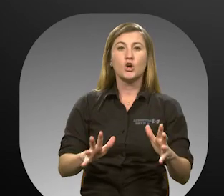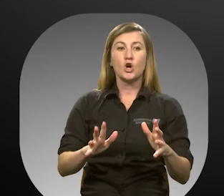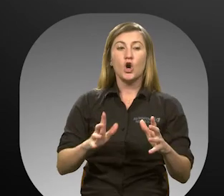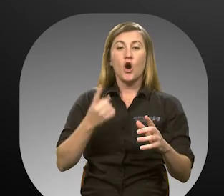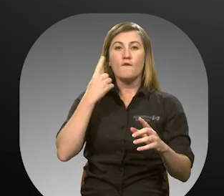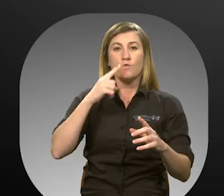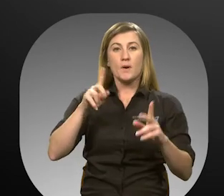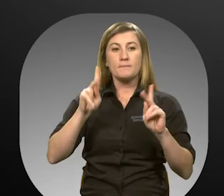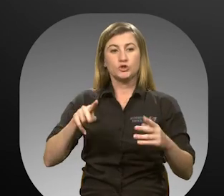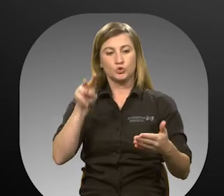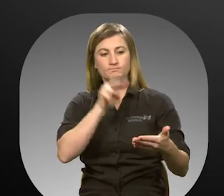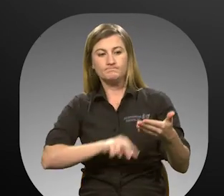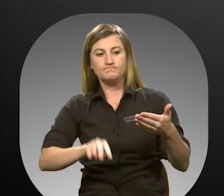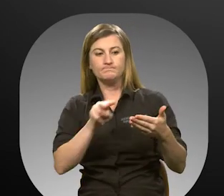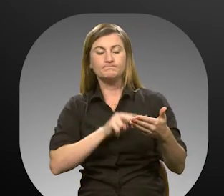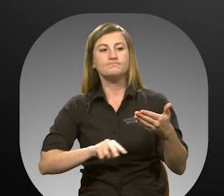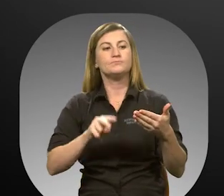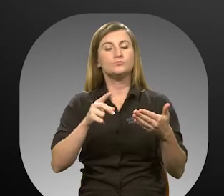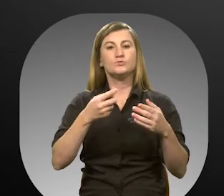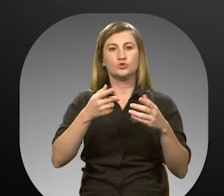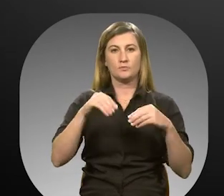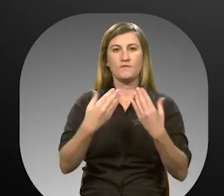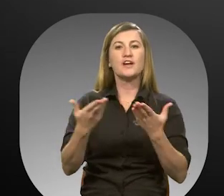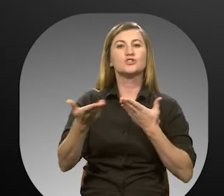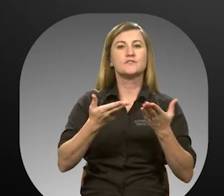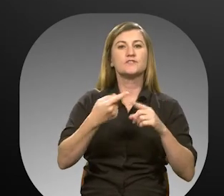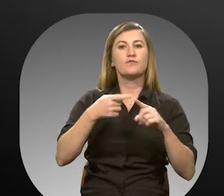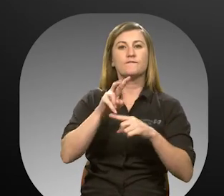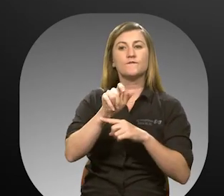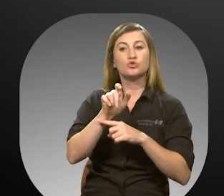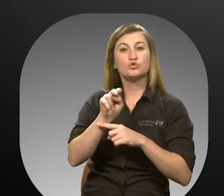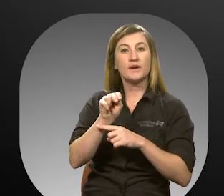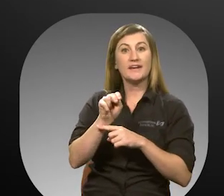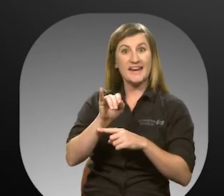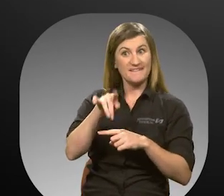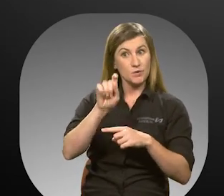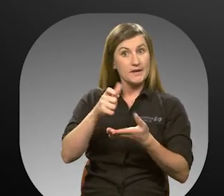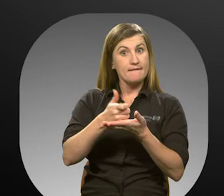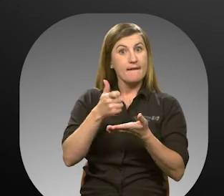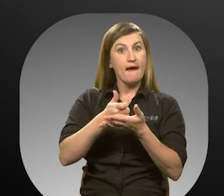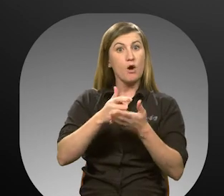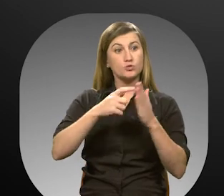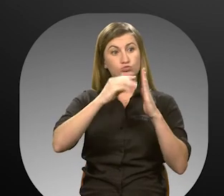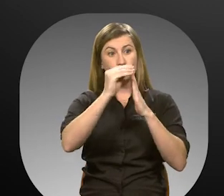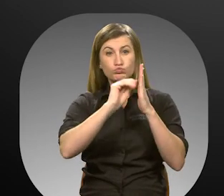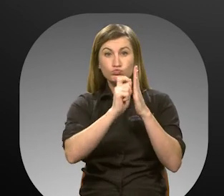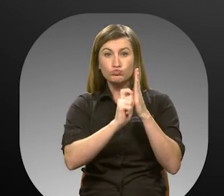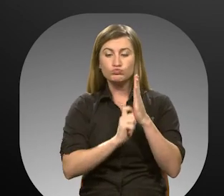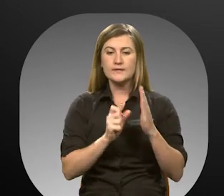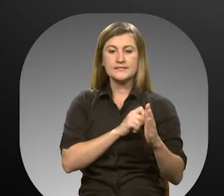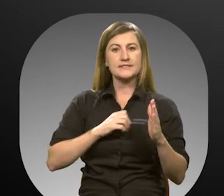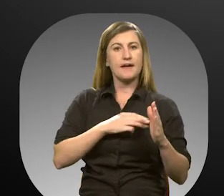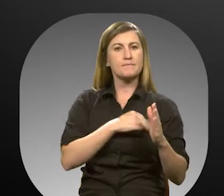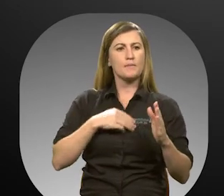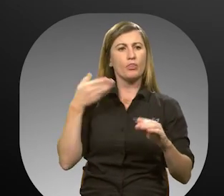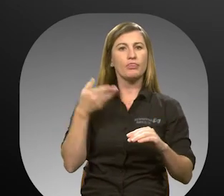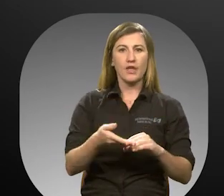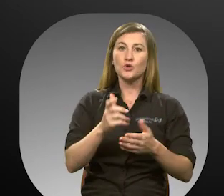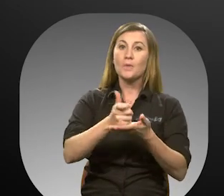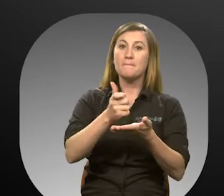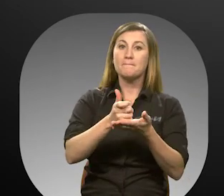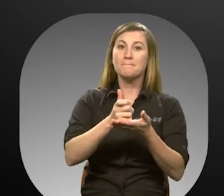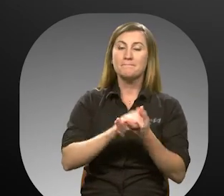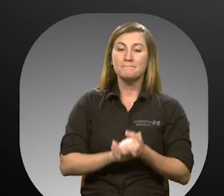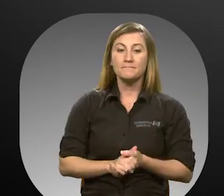considered for transportation services from Votran. If you need assistance completing your application, Votran staff members are available to